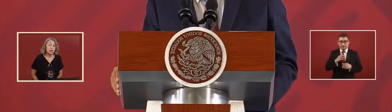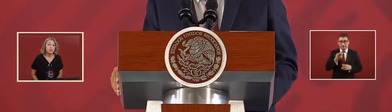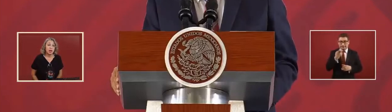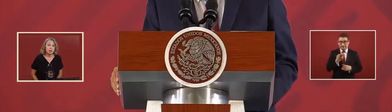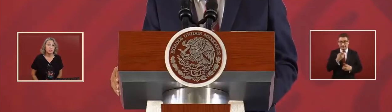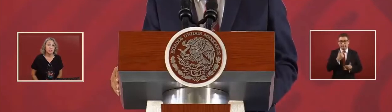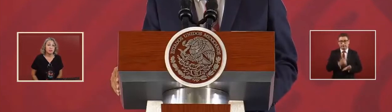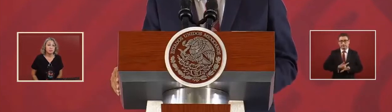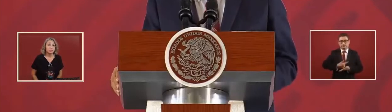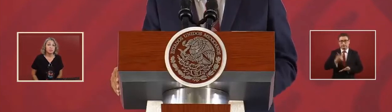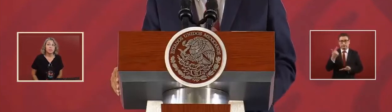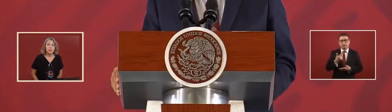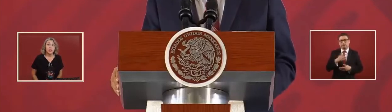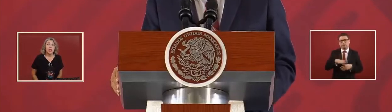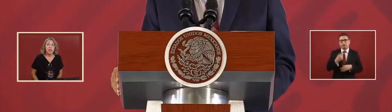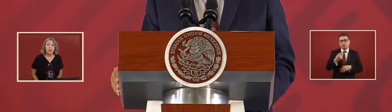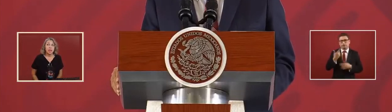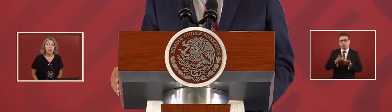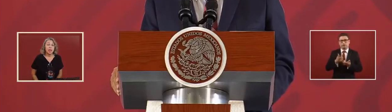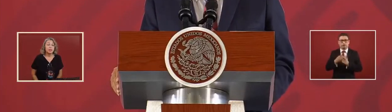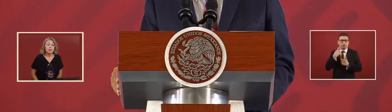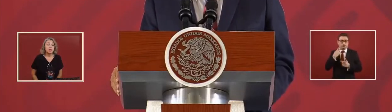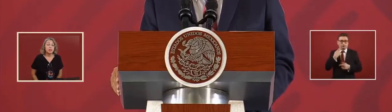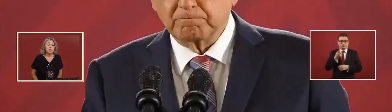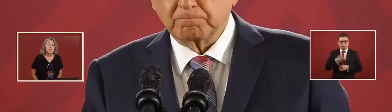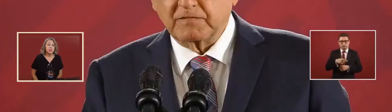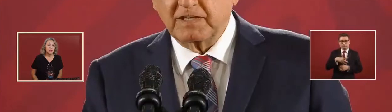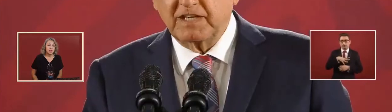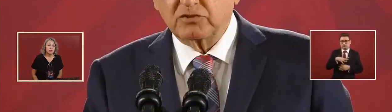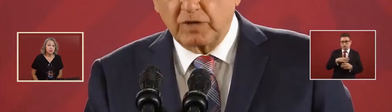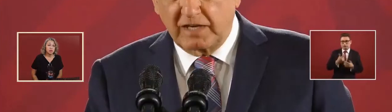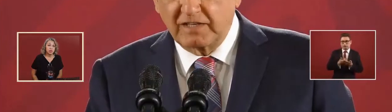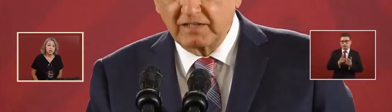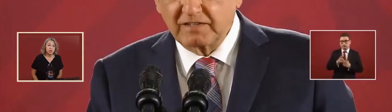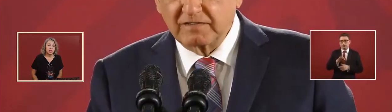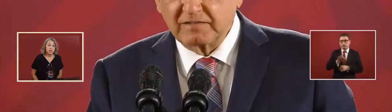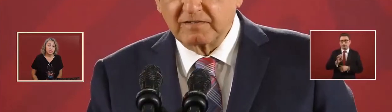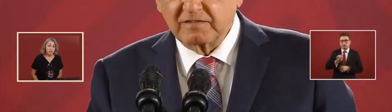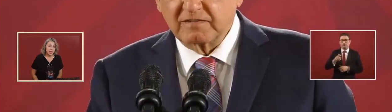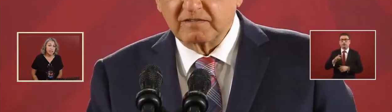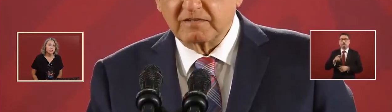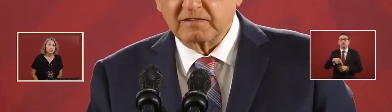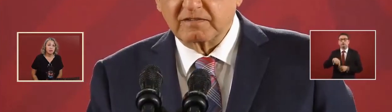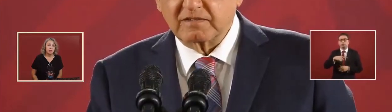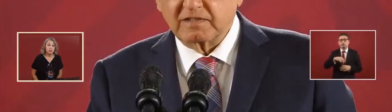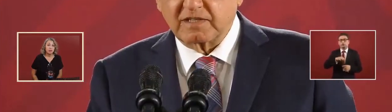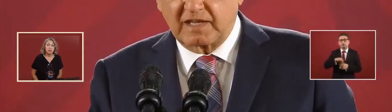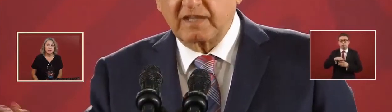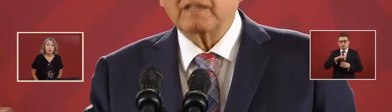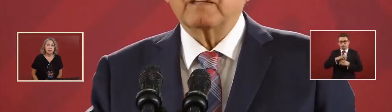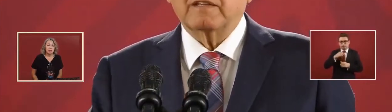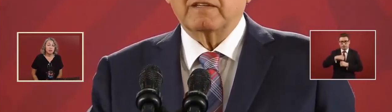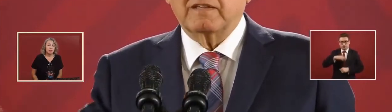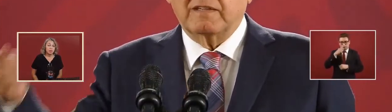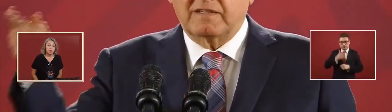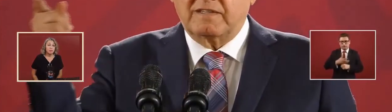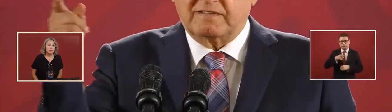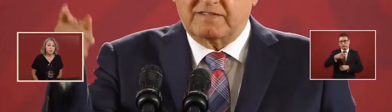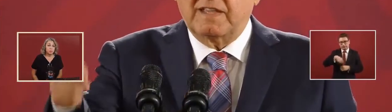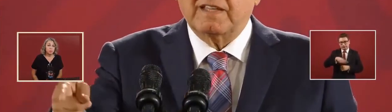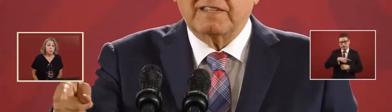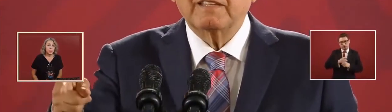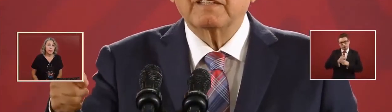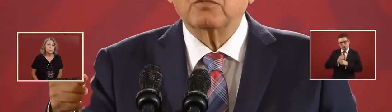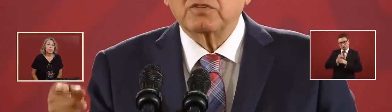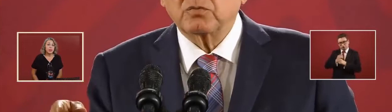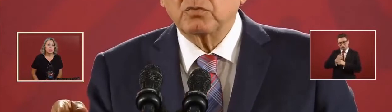And that there is a district attorney electoral that will attend to